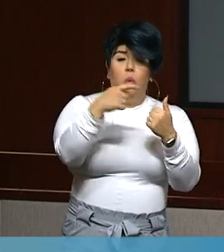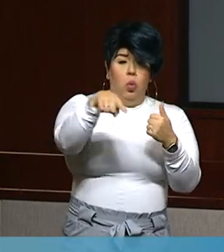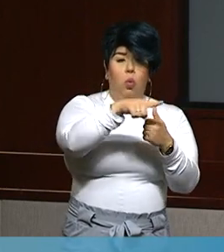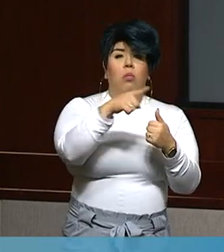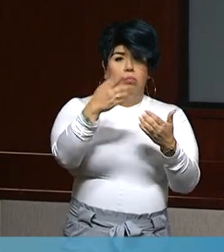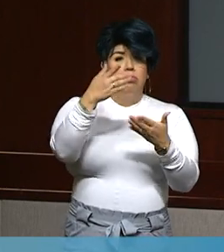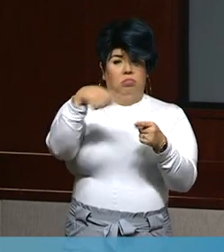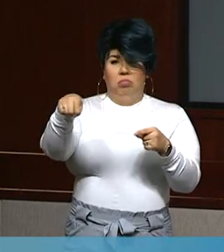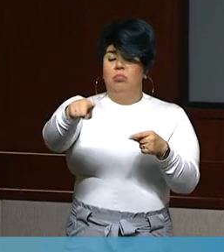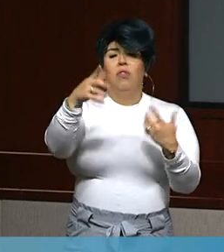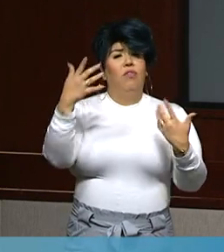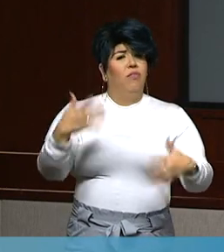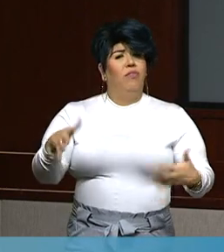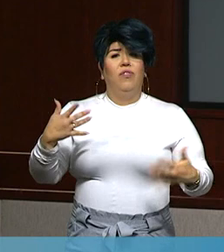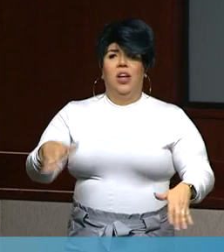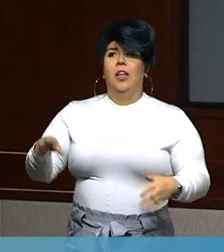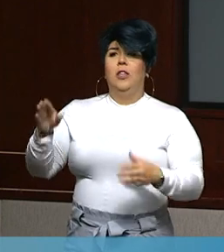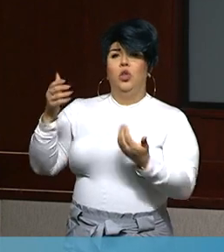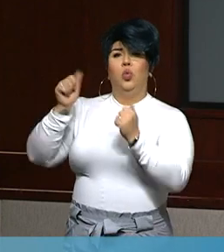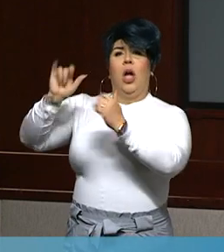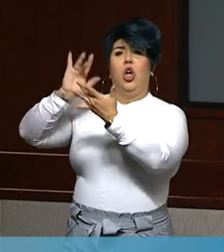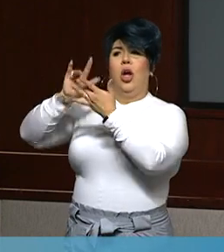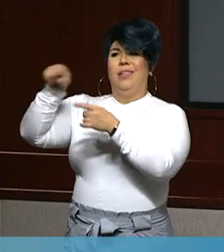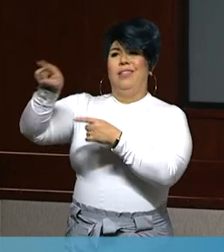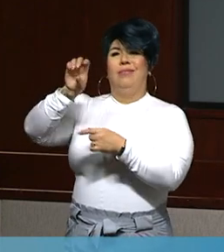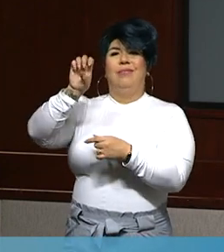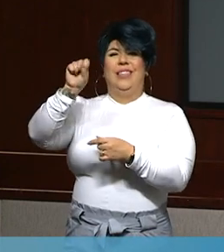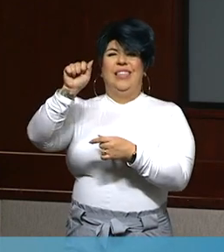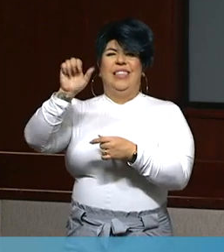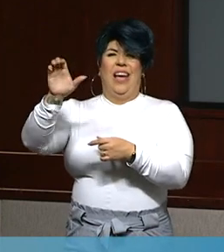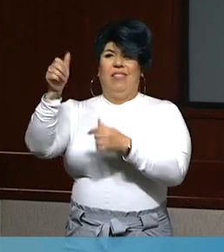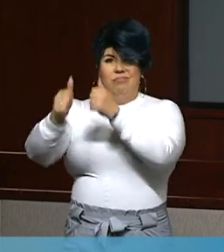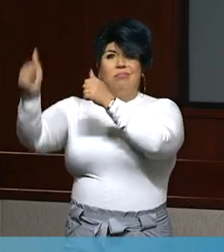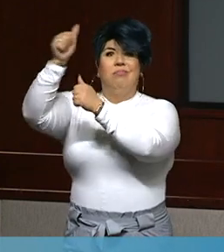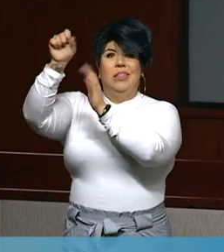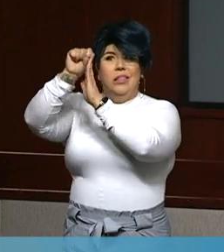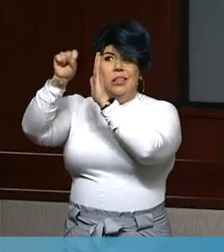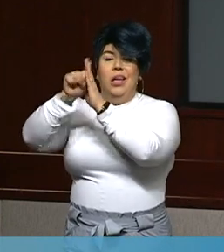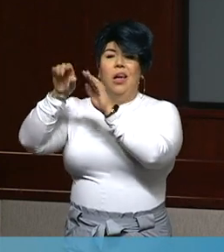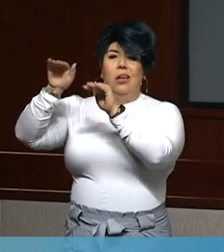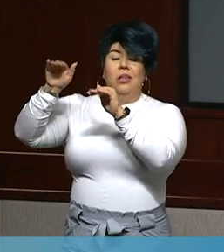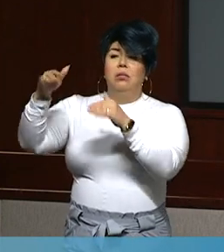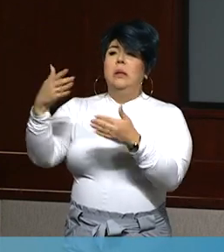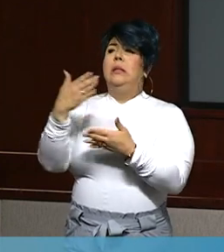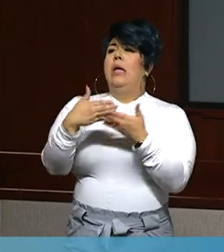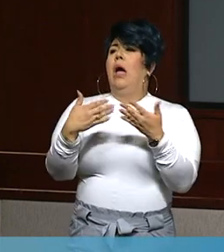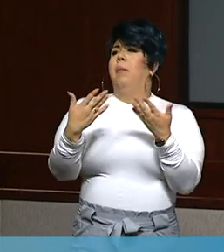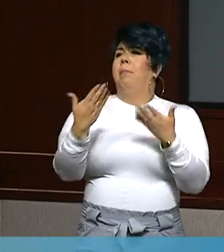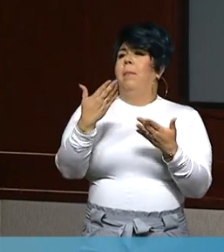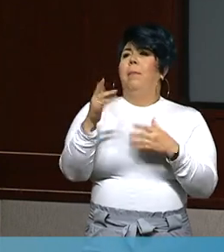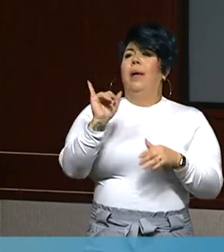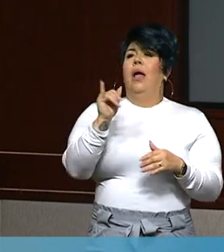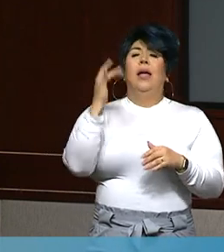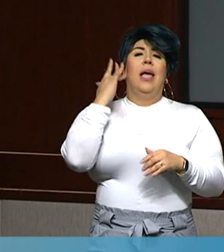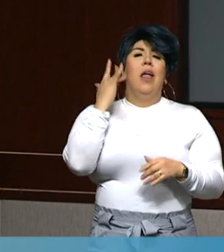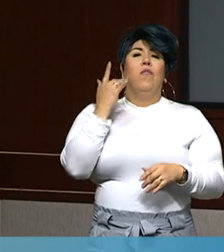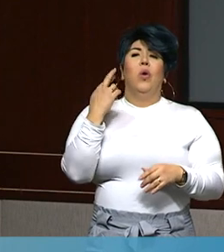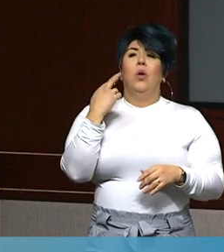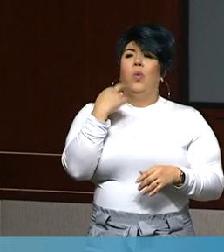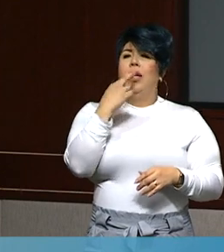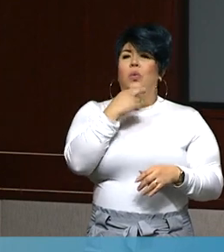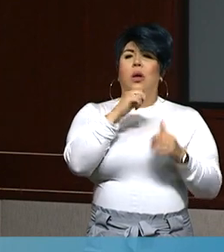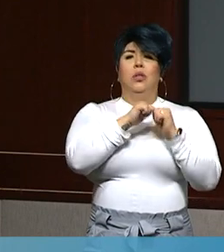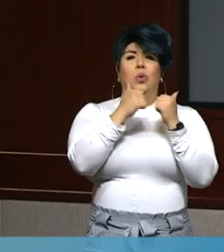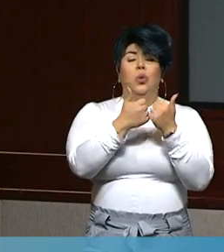industries that are in Sacramento, the lobbying arm, whether it's the California Restaurant Association or any number of